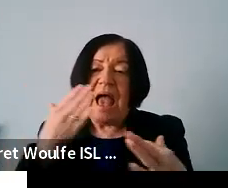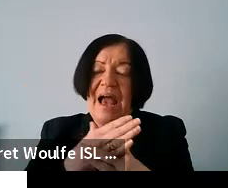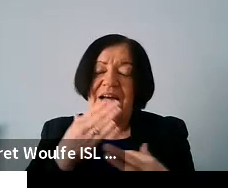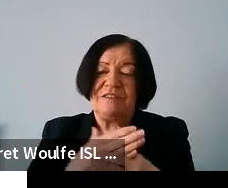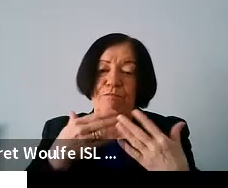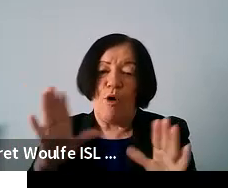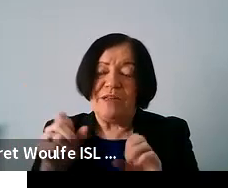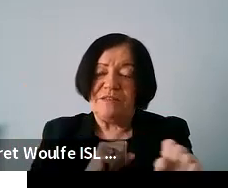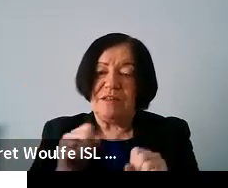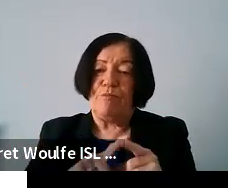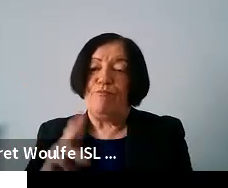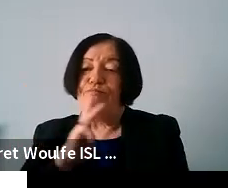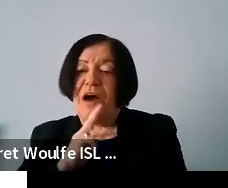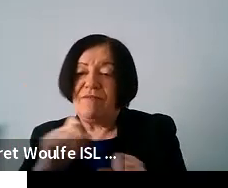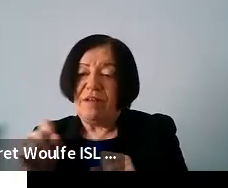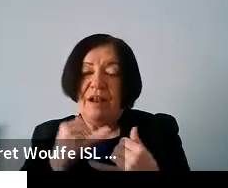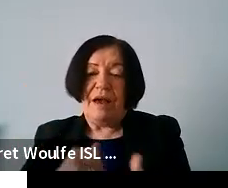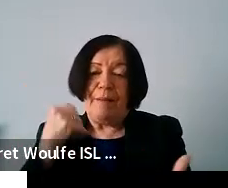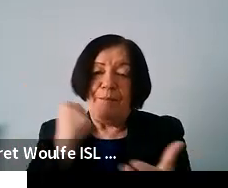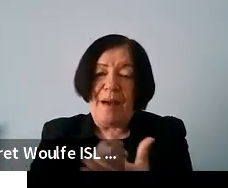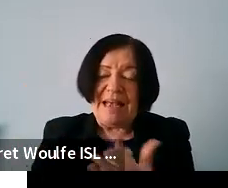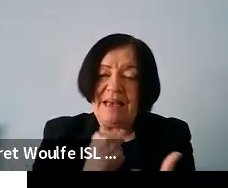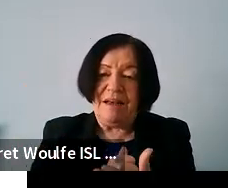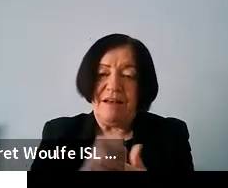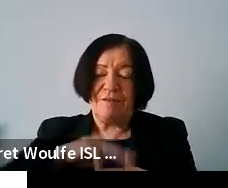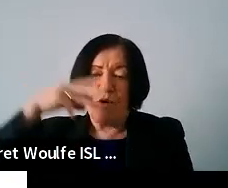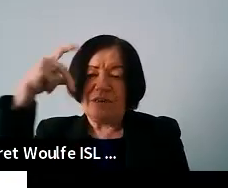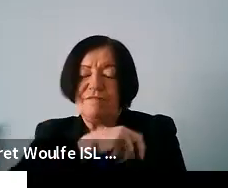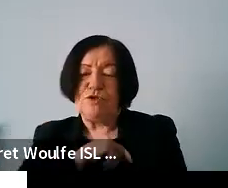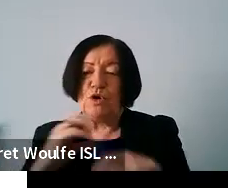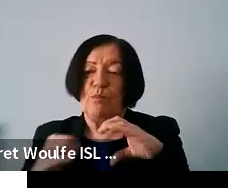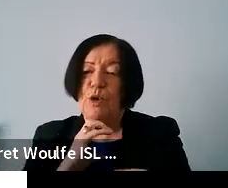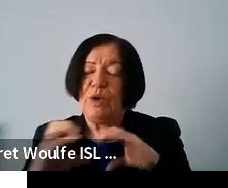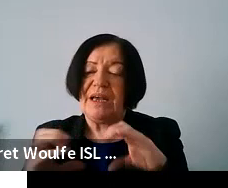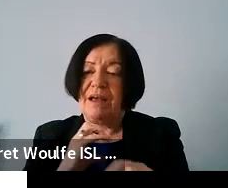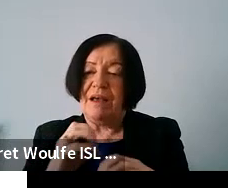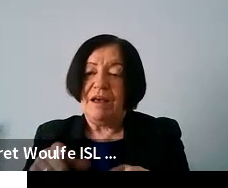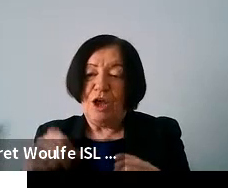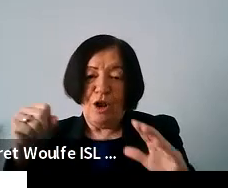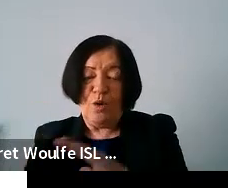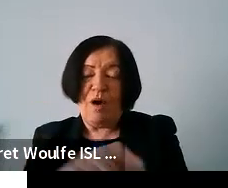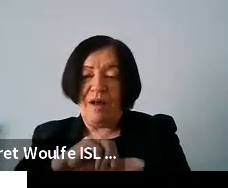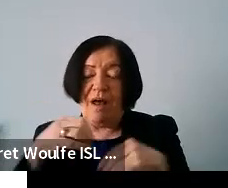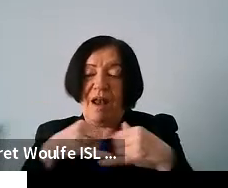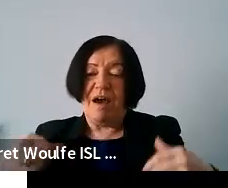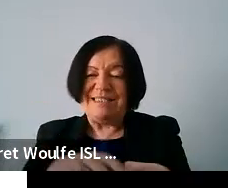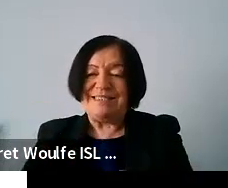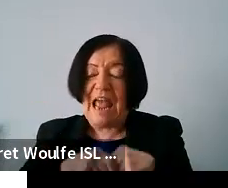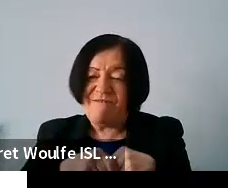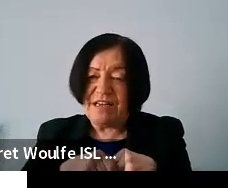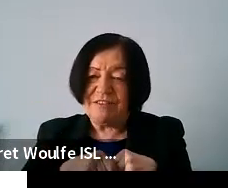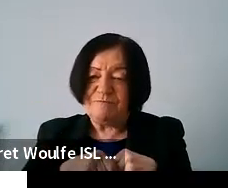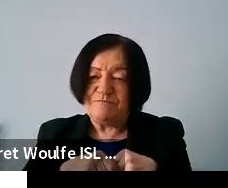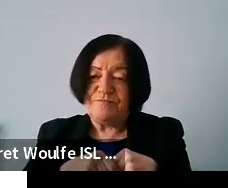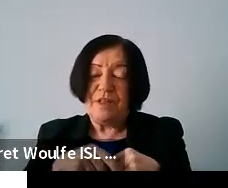services and private services such as banking it's more difficult to communicate you lose out on online savings and